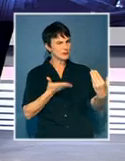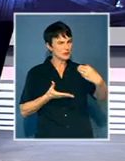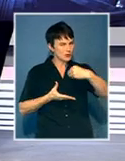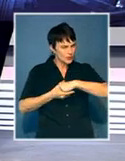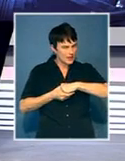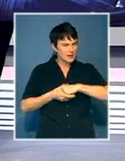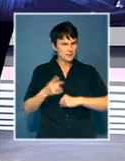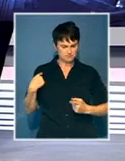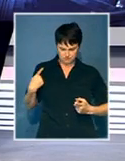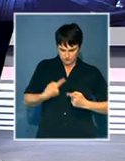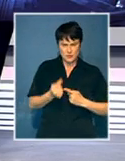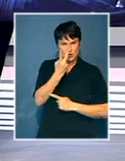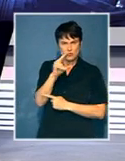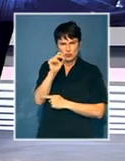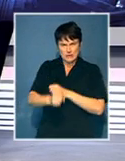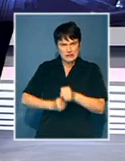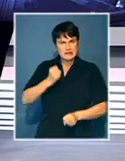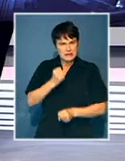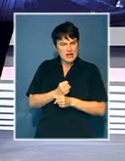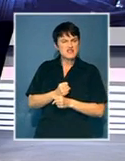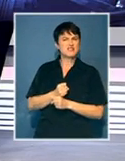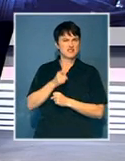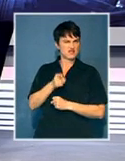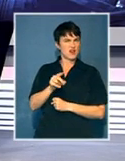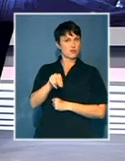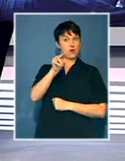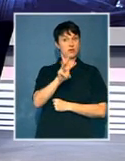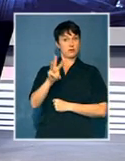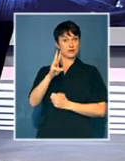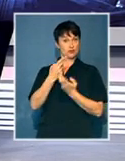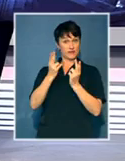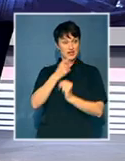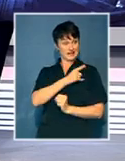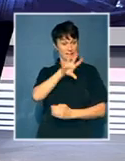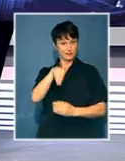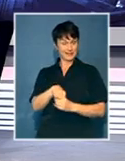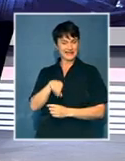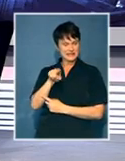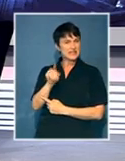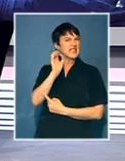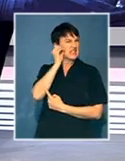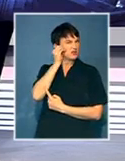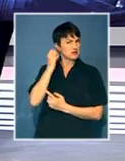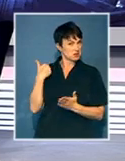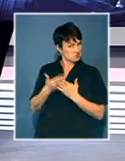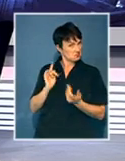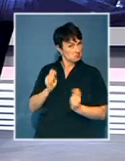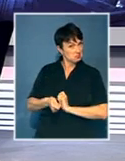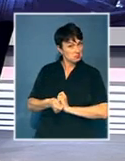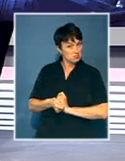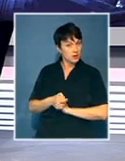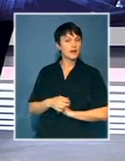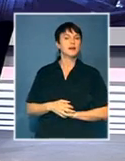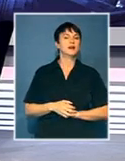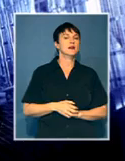years of democracy, in particular tertiary institutions, the Northwest University. That's where you are based. Interesting. That's